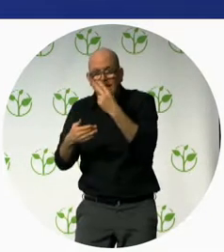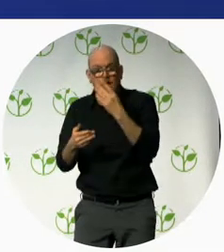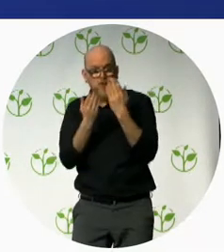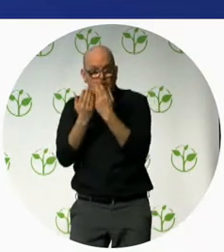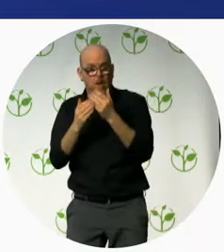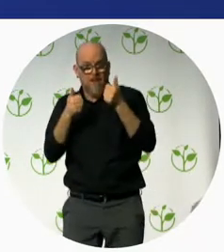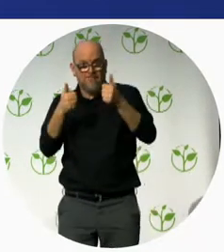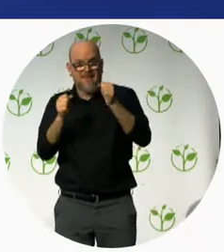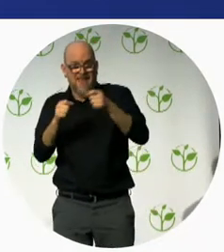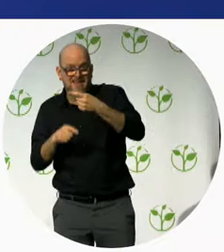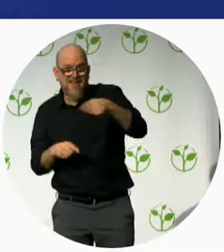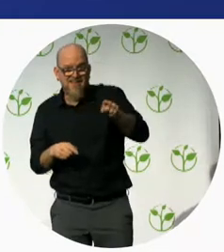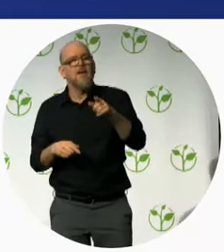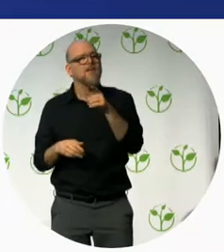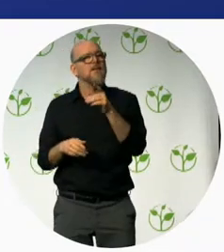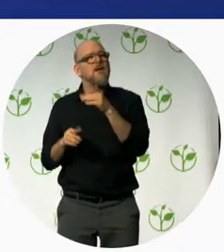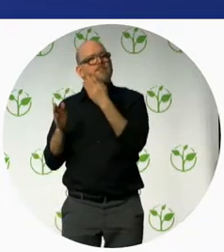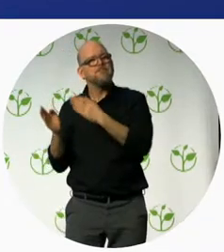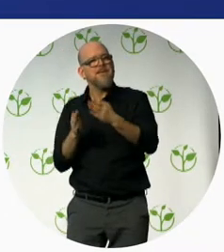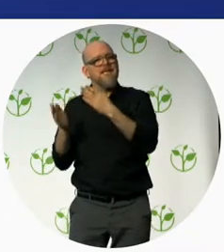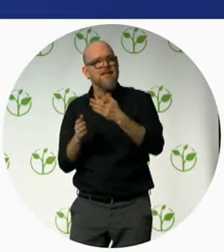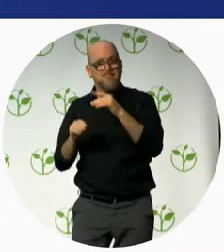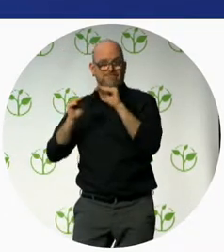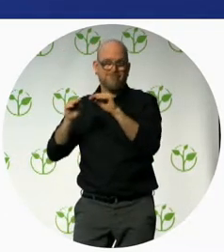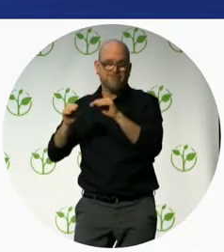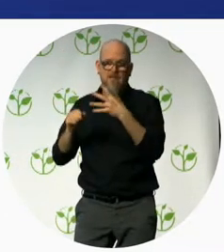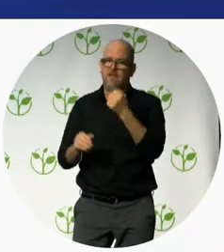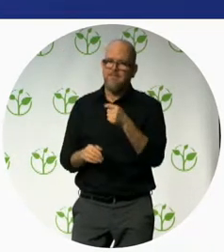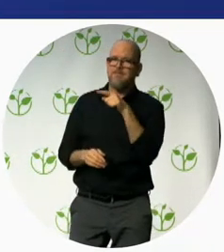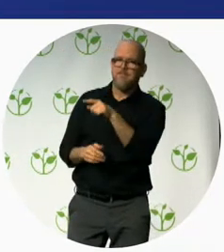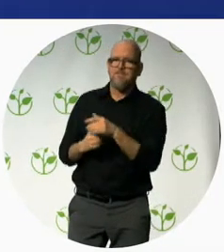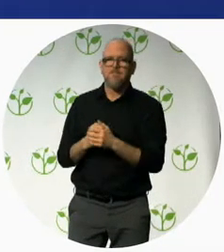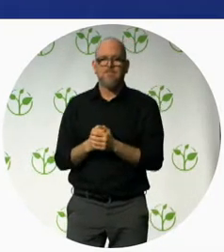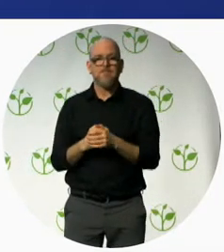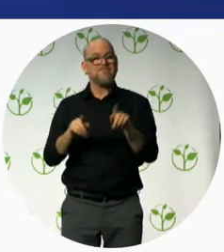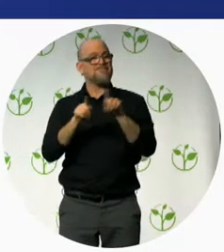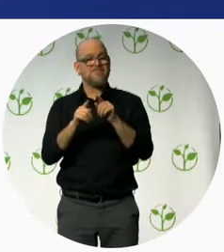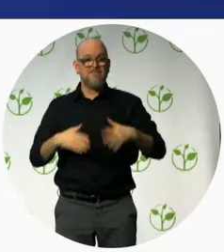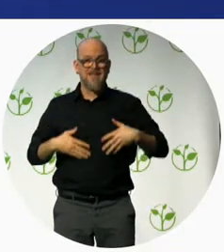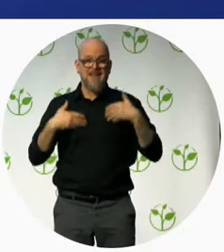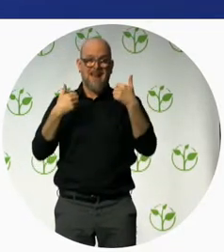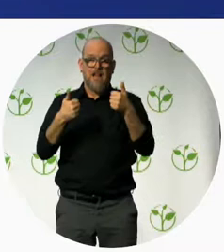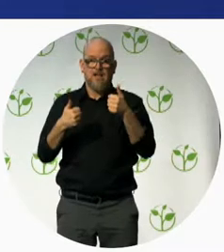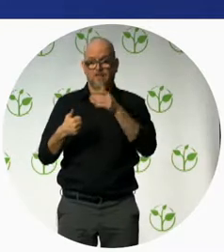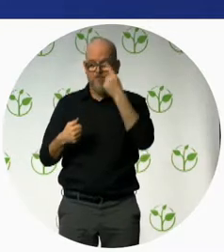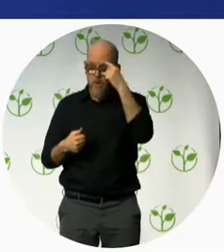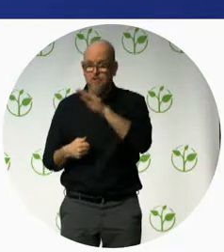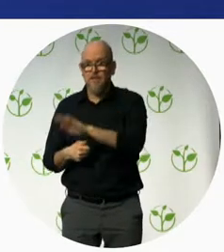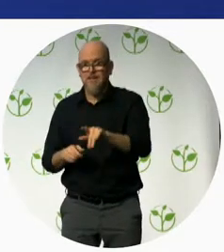that he has to be appropriate his developmental status has to be appropriate for his age